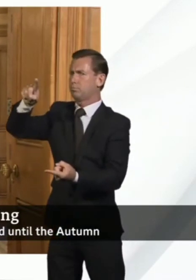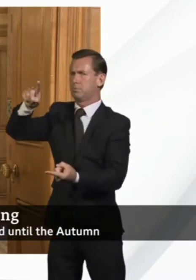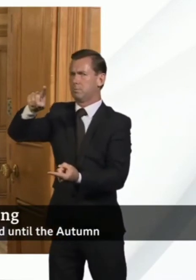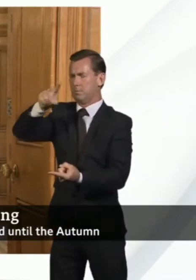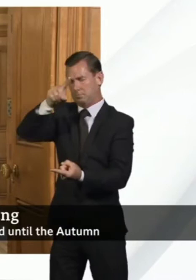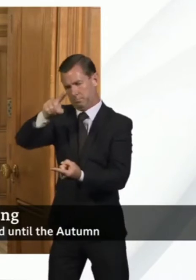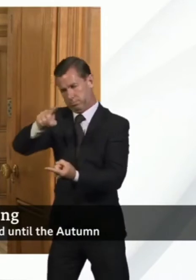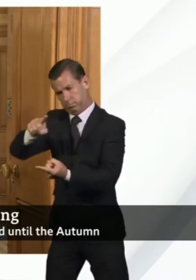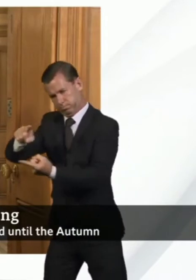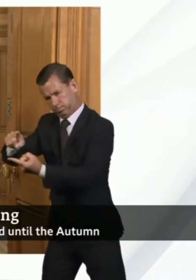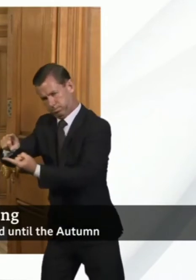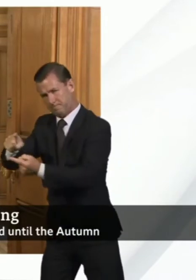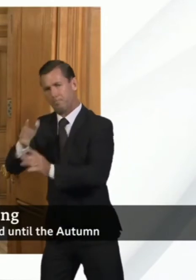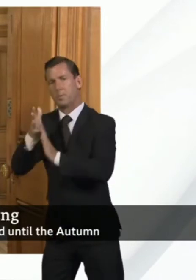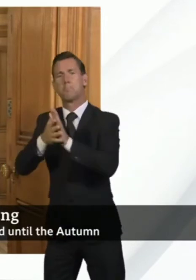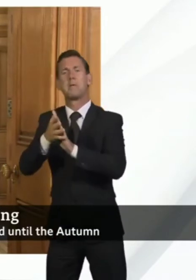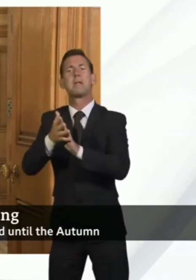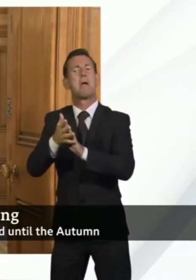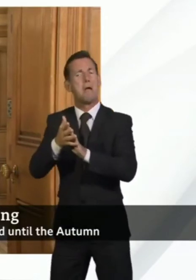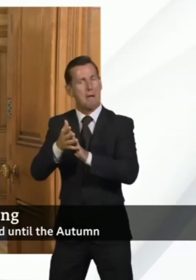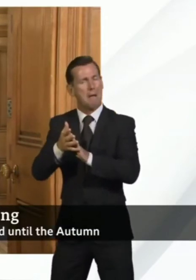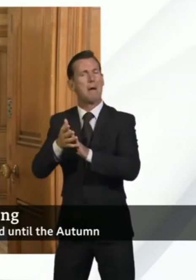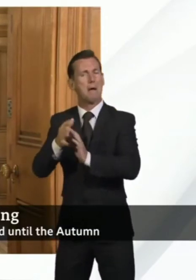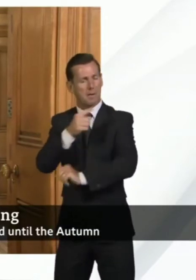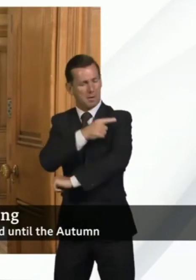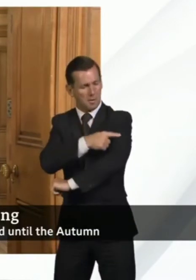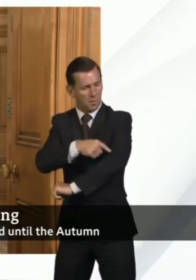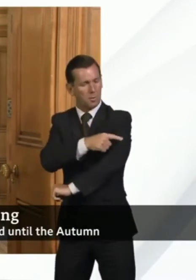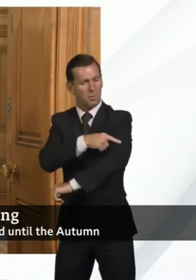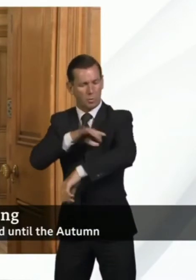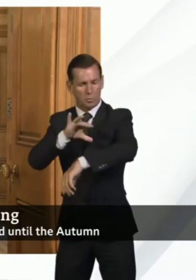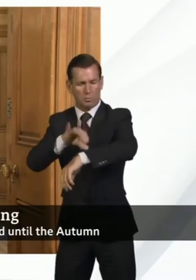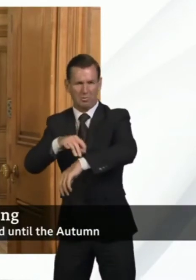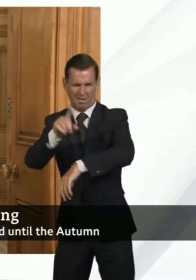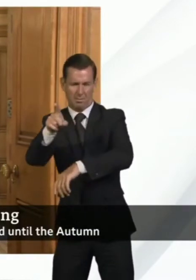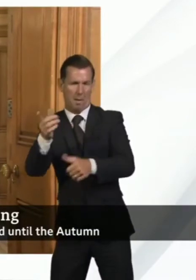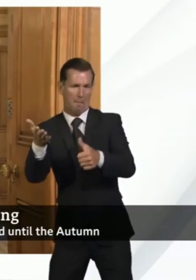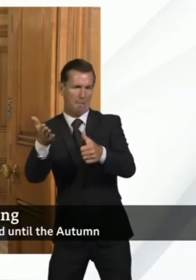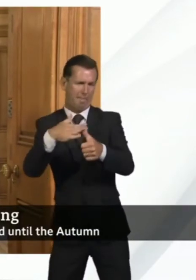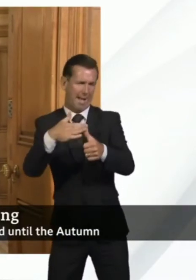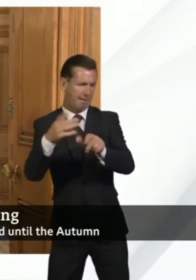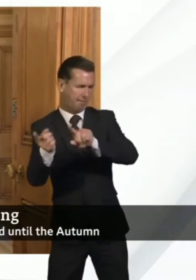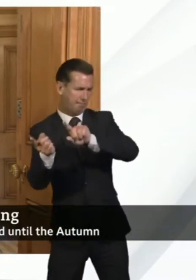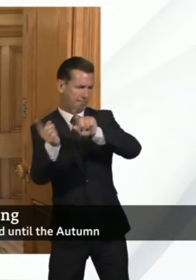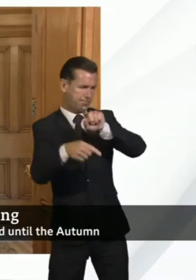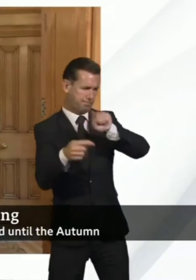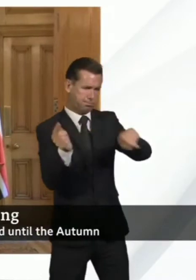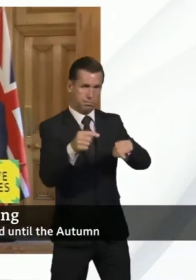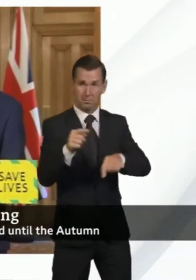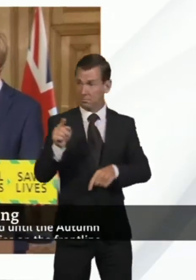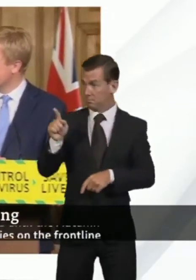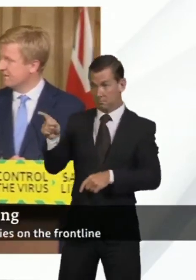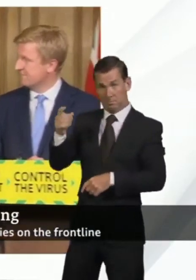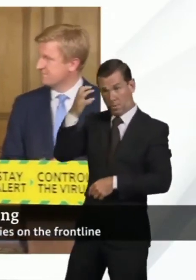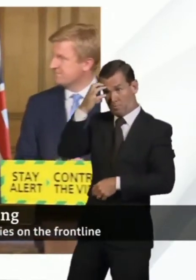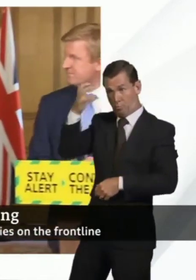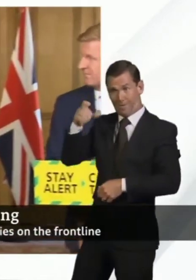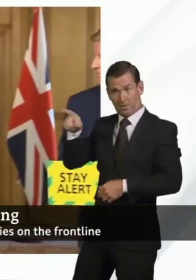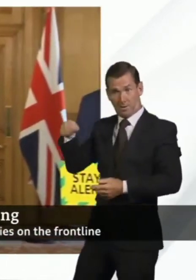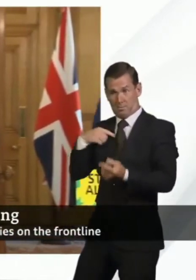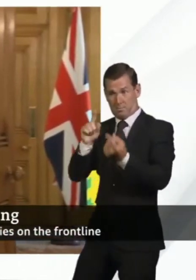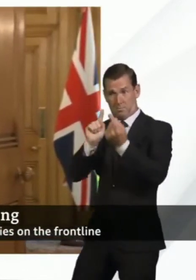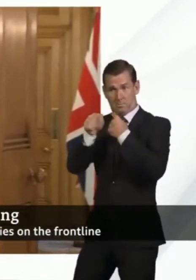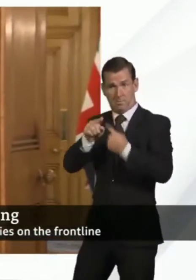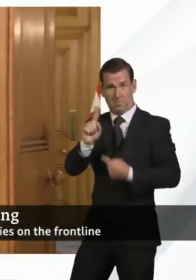capacity again so we can start delivering more capacity to deal with these sort of challenges. Yes, so thank you, Heather. And I,